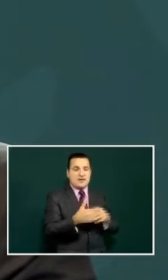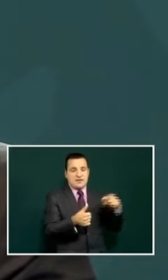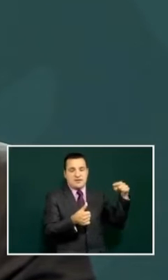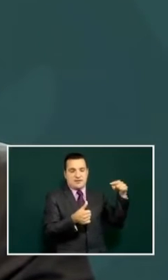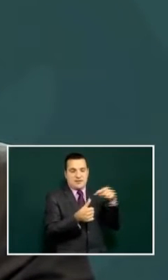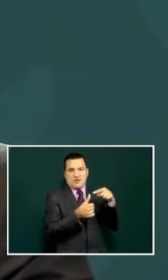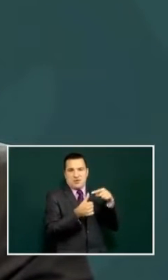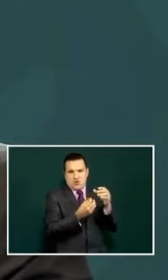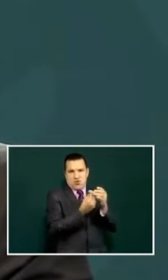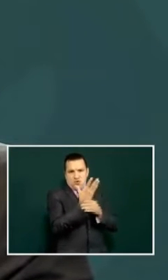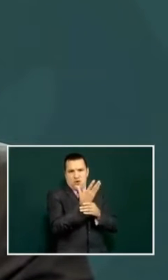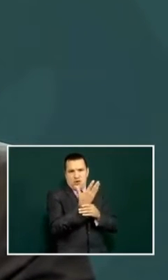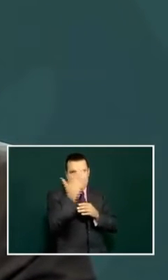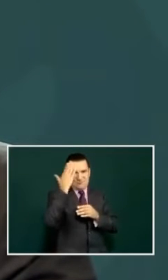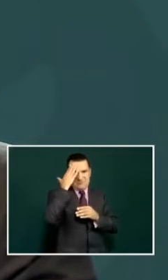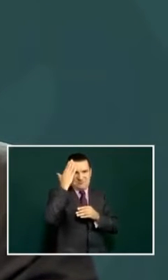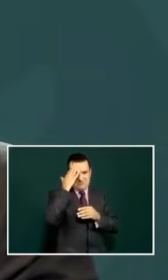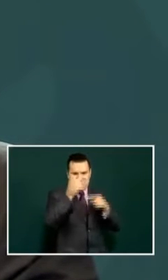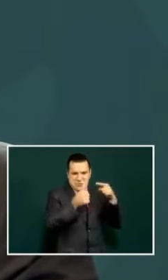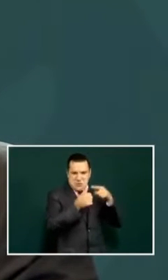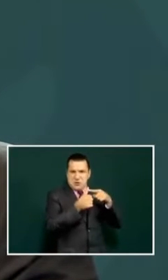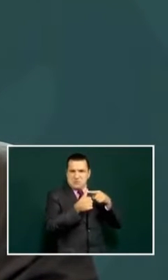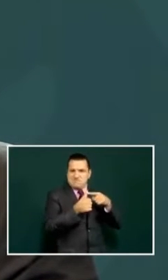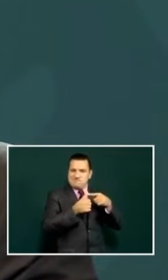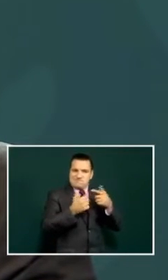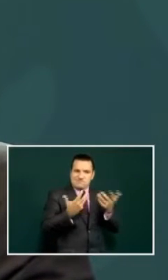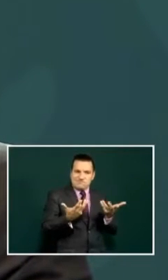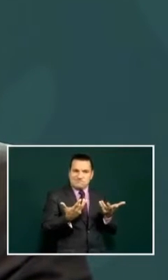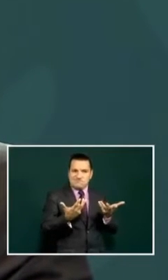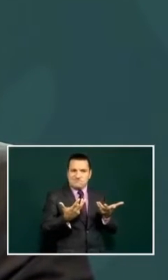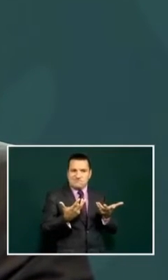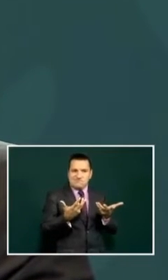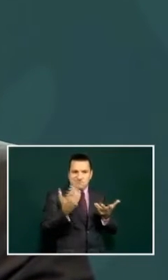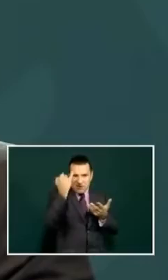that has convictions